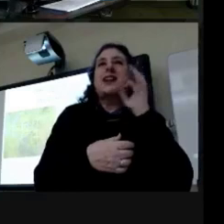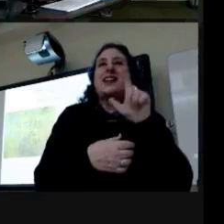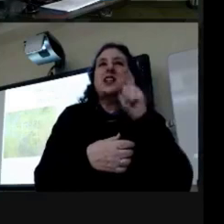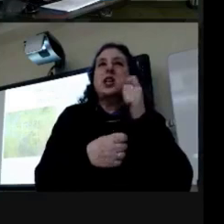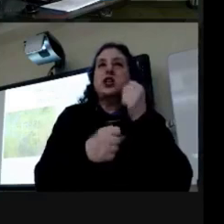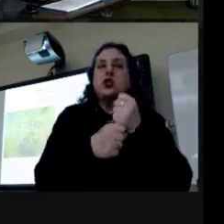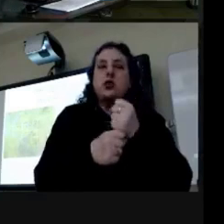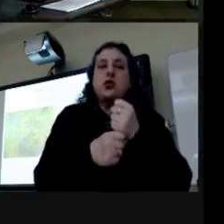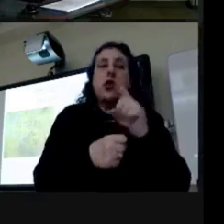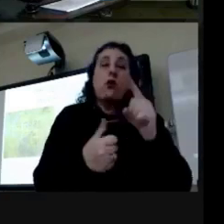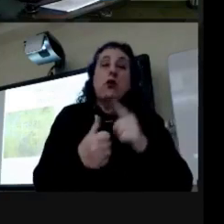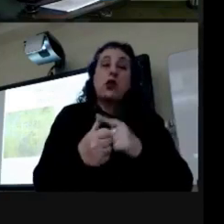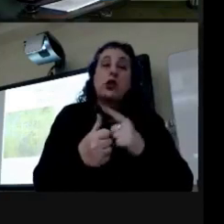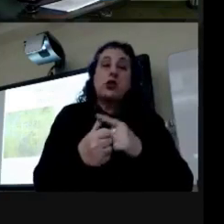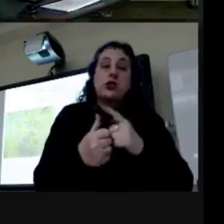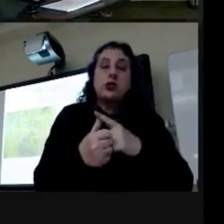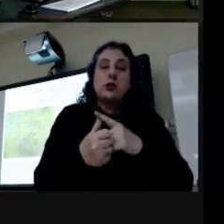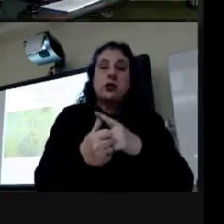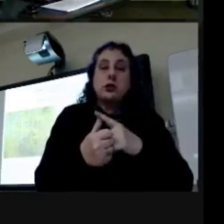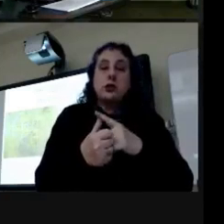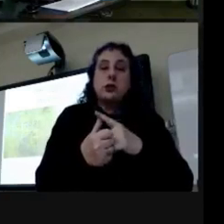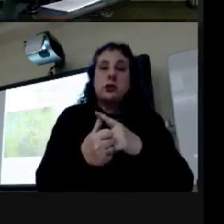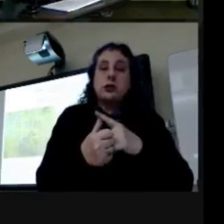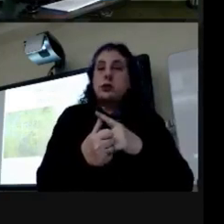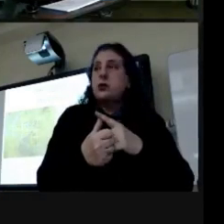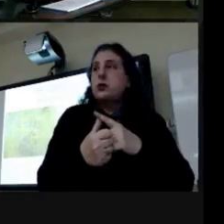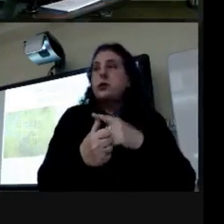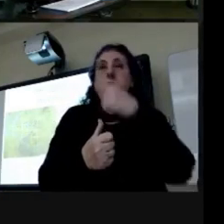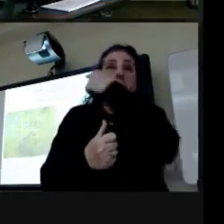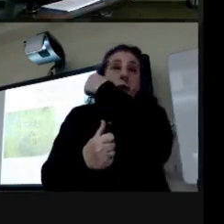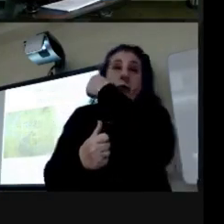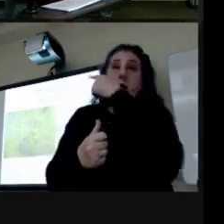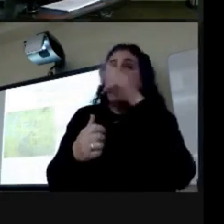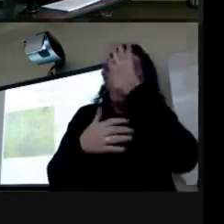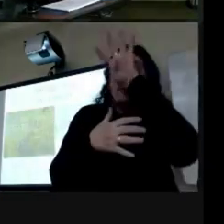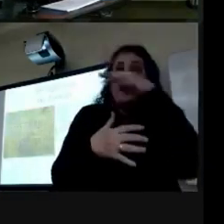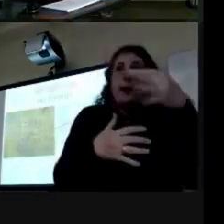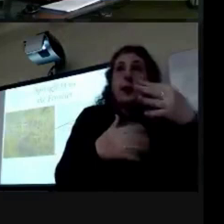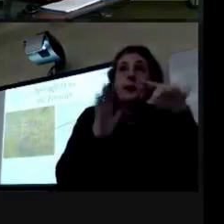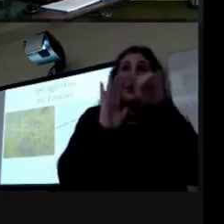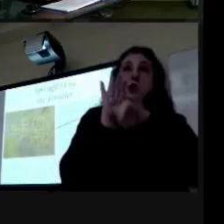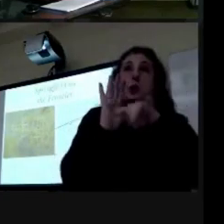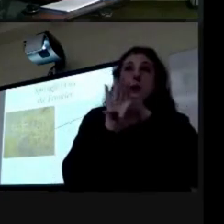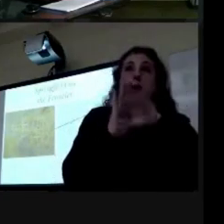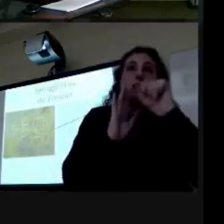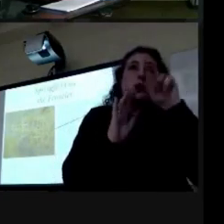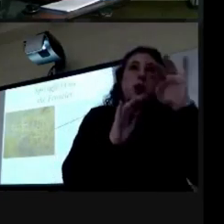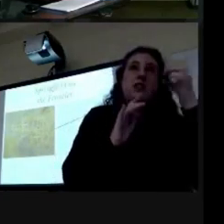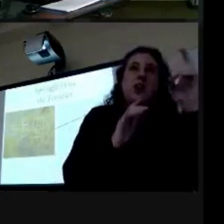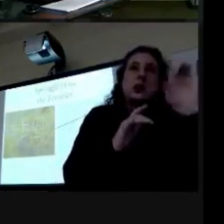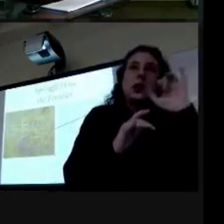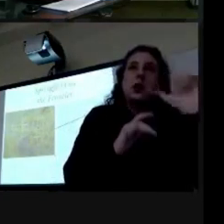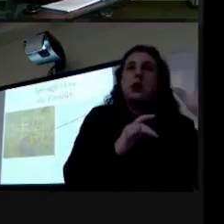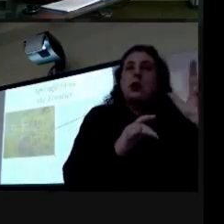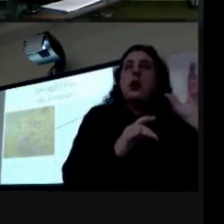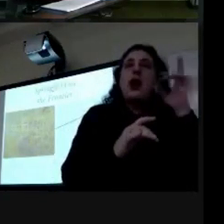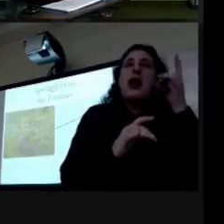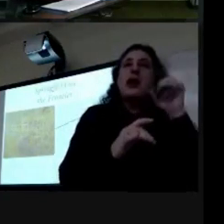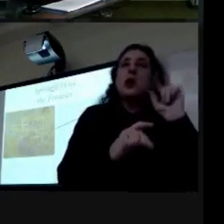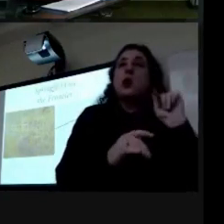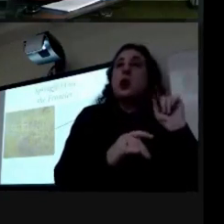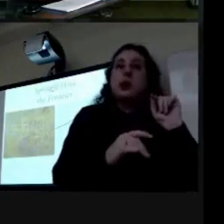so first of all uh this is springfield has appeared in 1820 on the left and it's